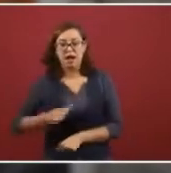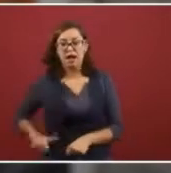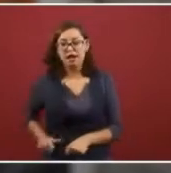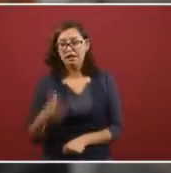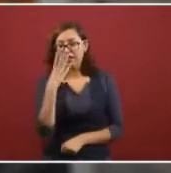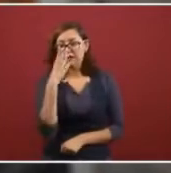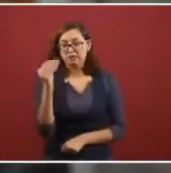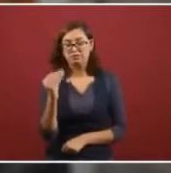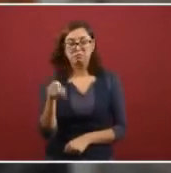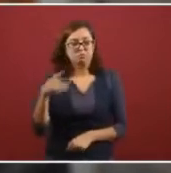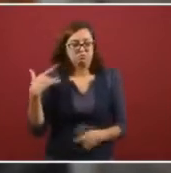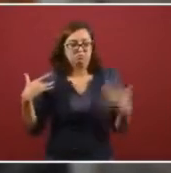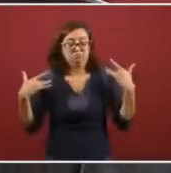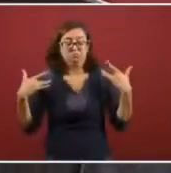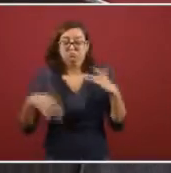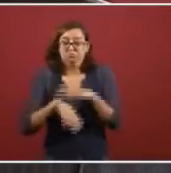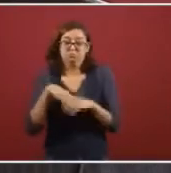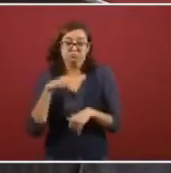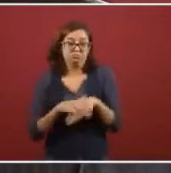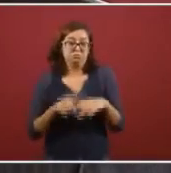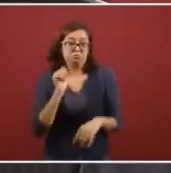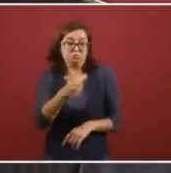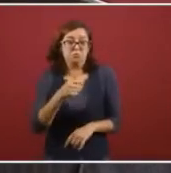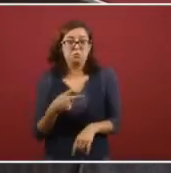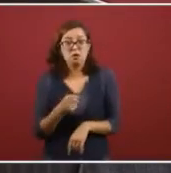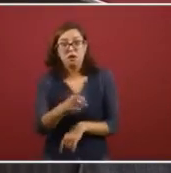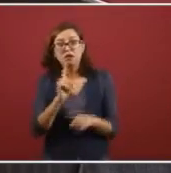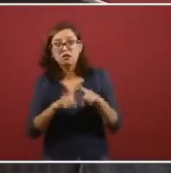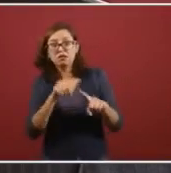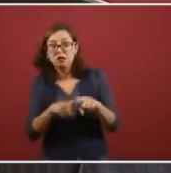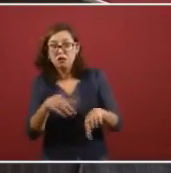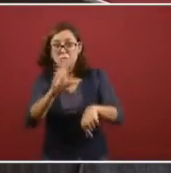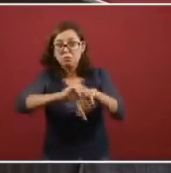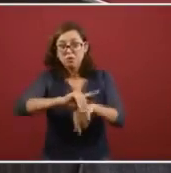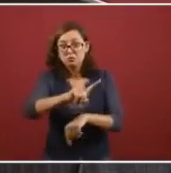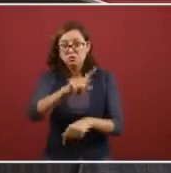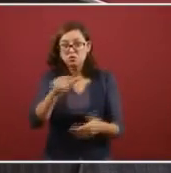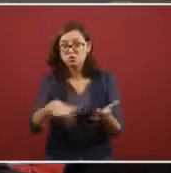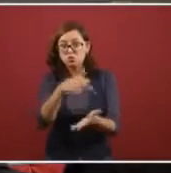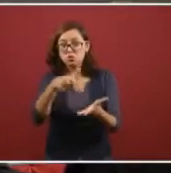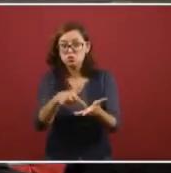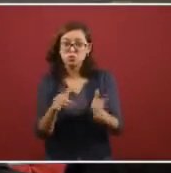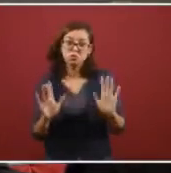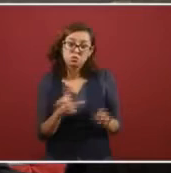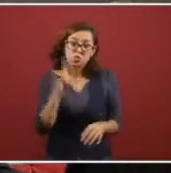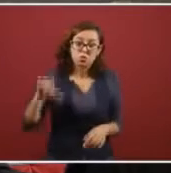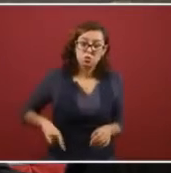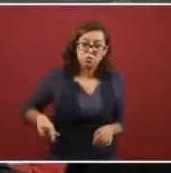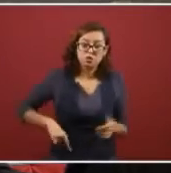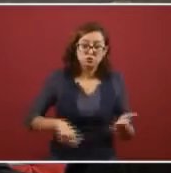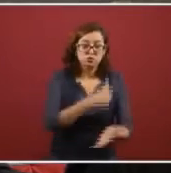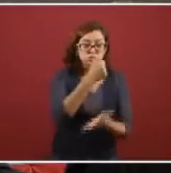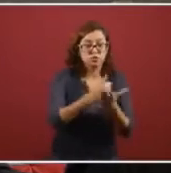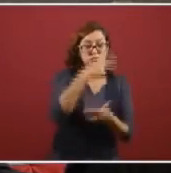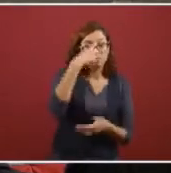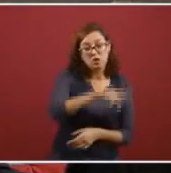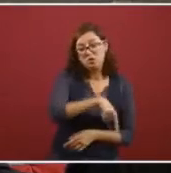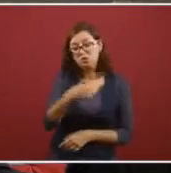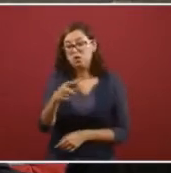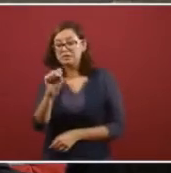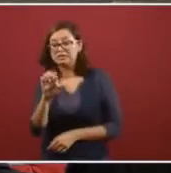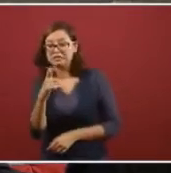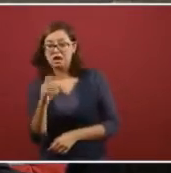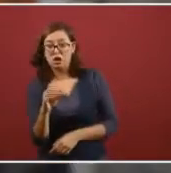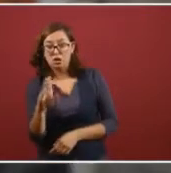mayor said that, that permits for this center were given by a